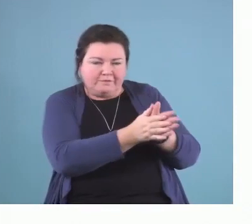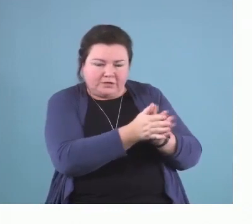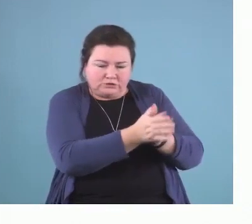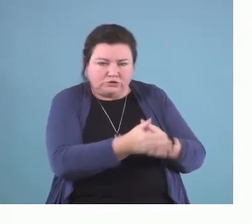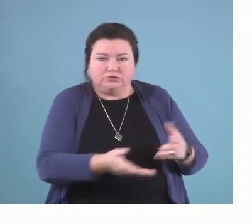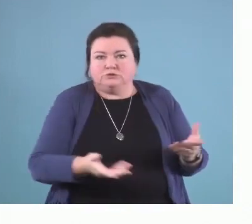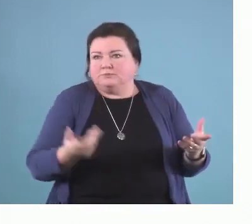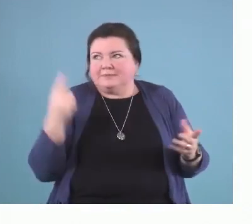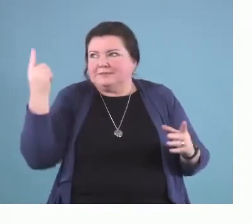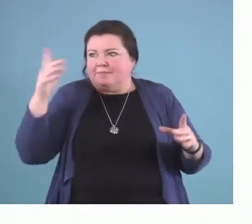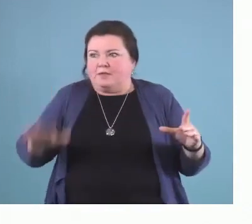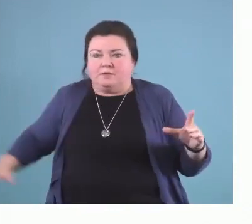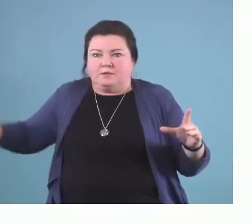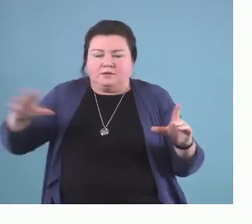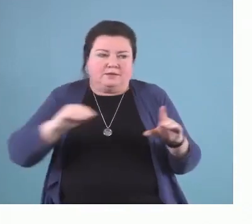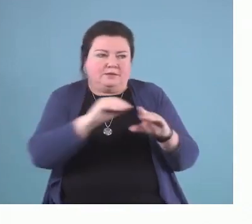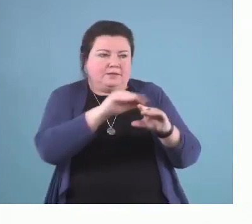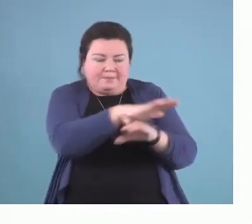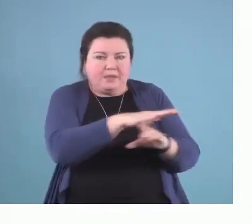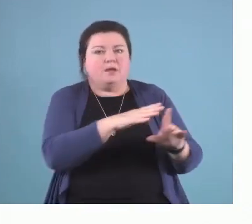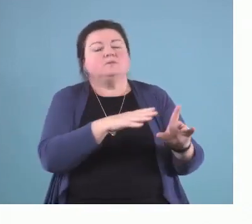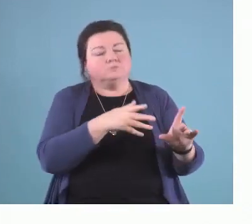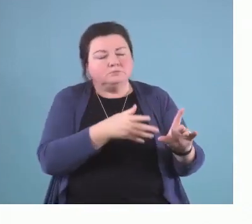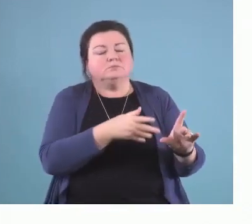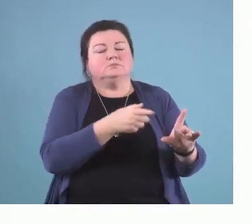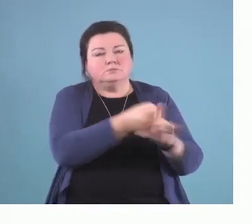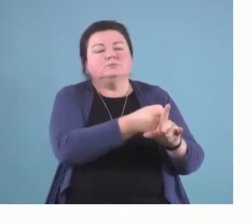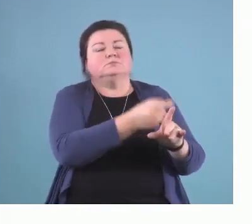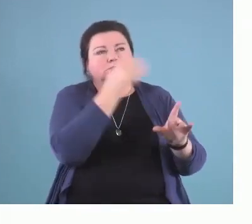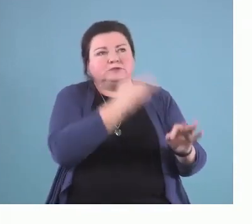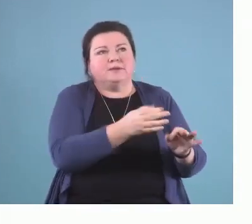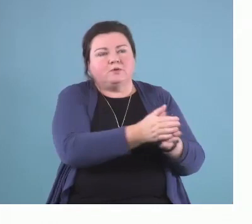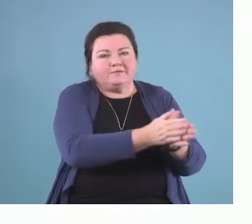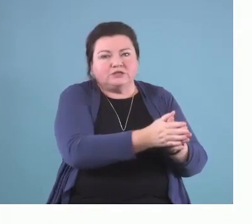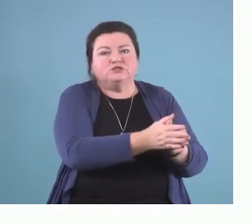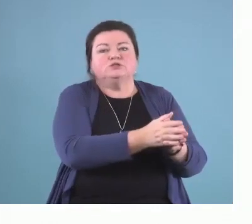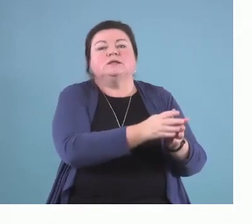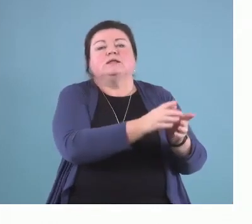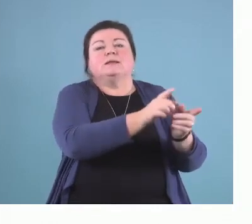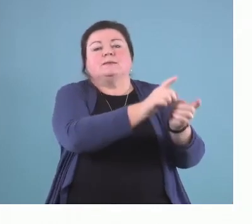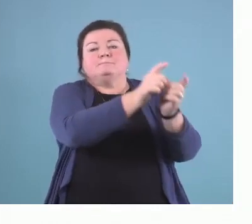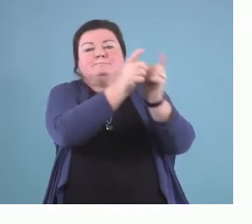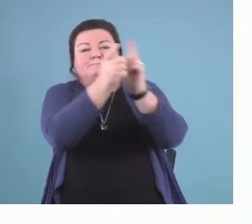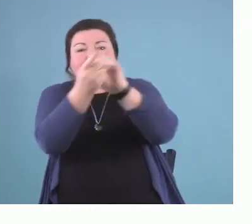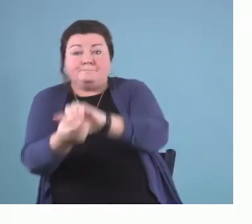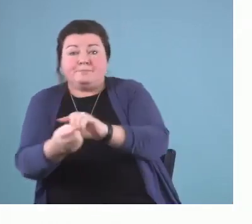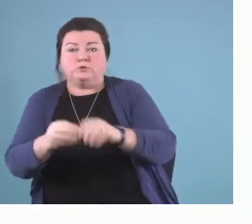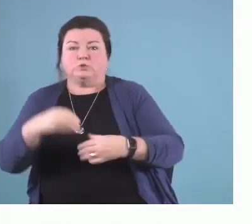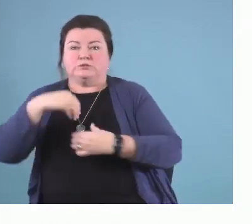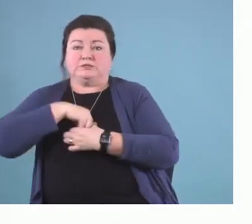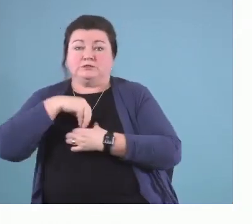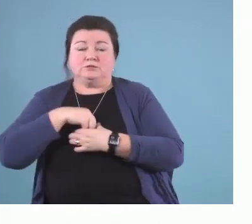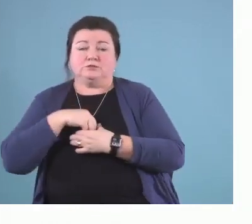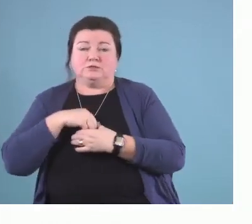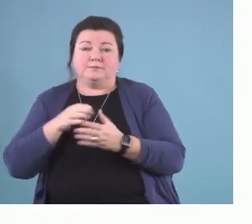impact on that. But leading eventually to an internalized motivation. And we do